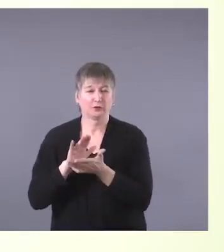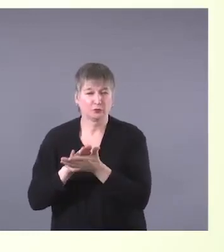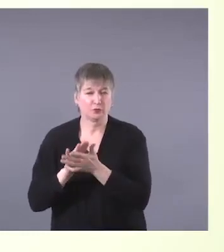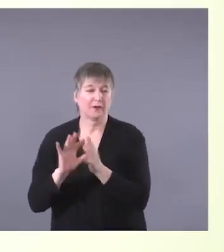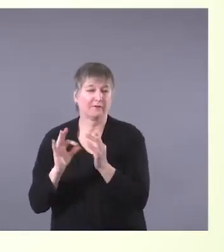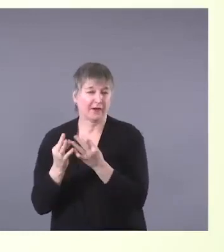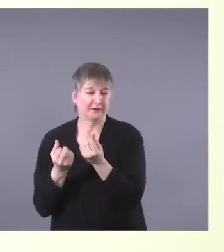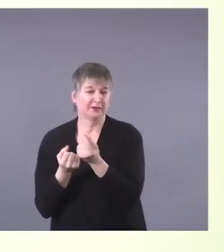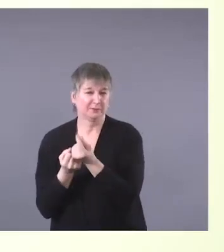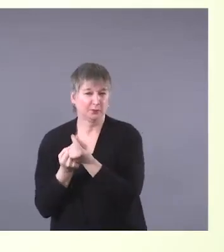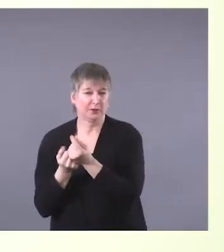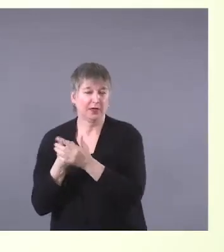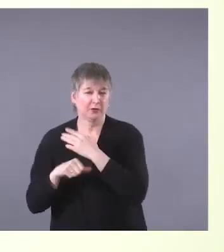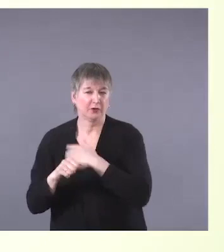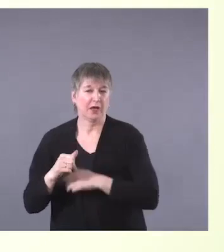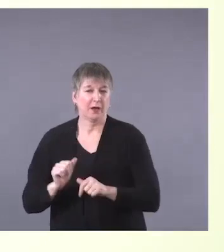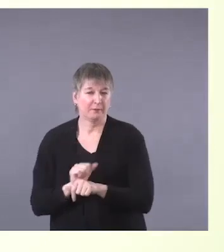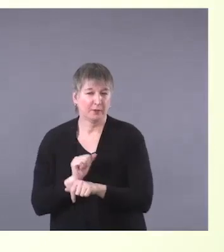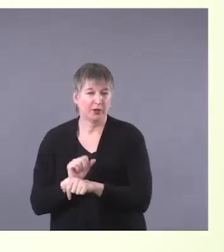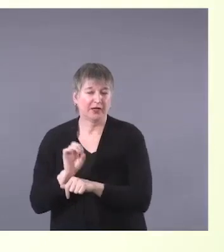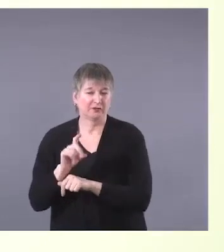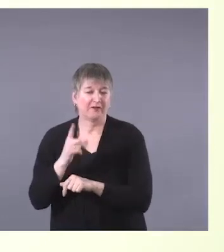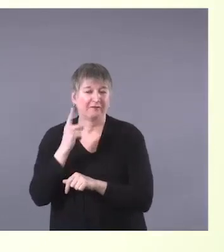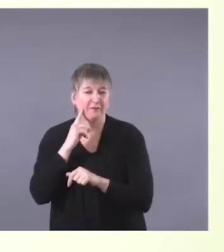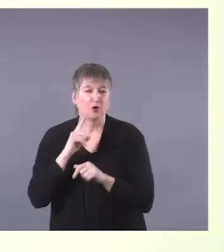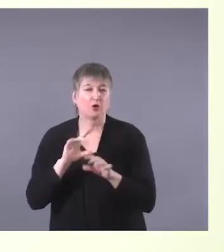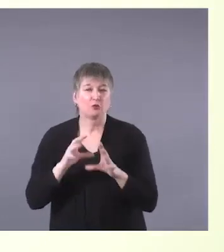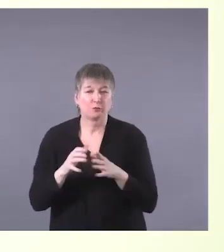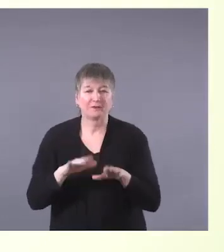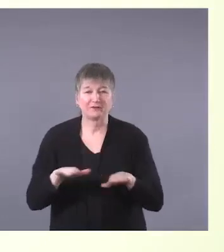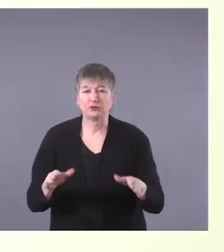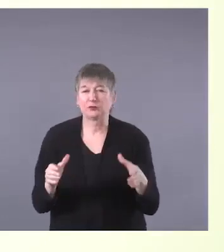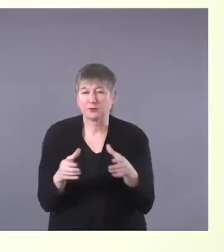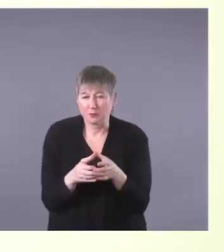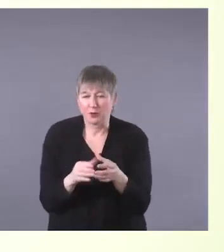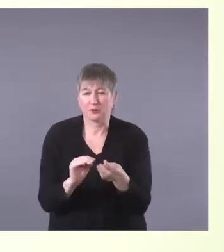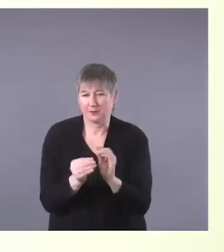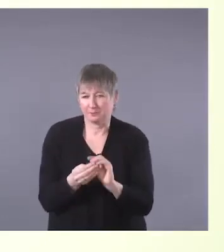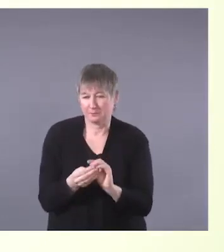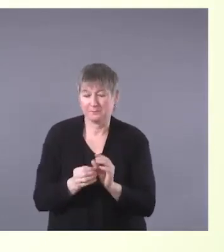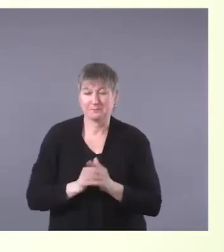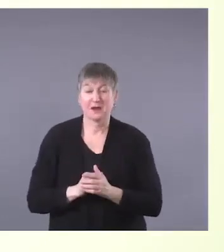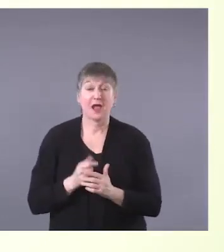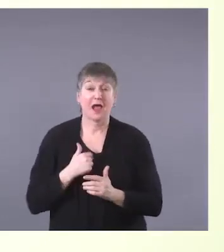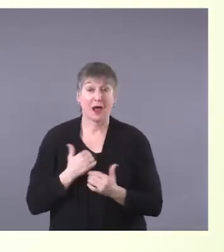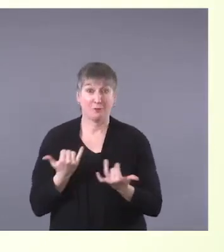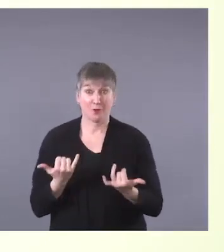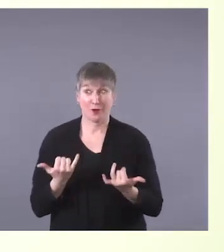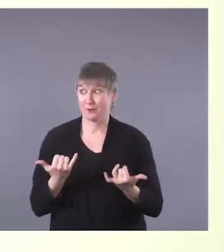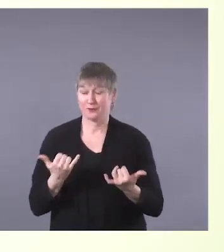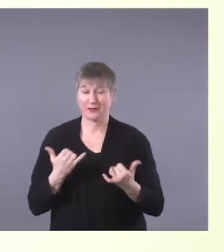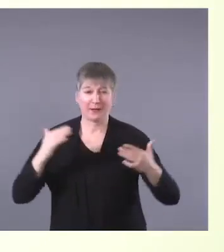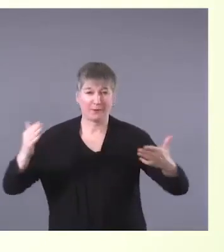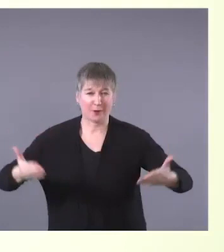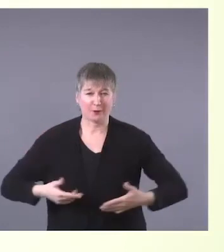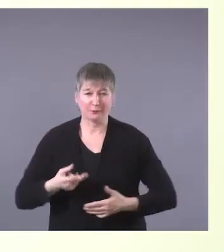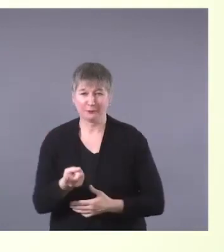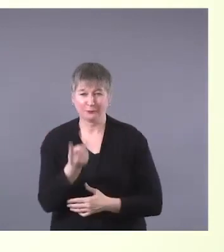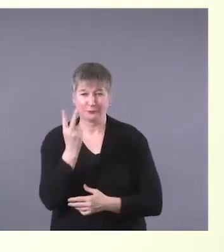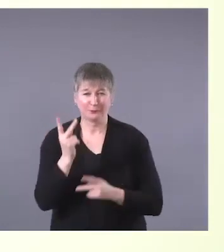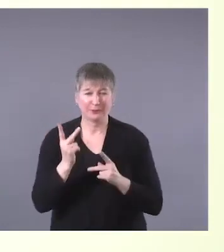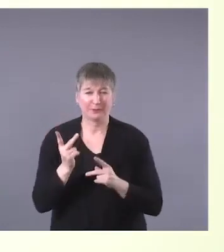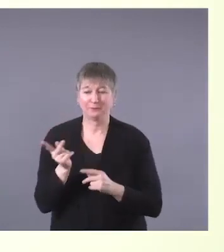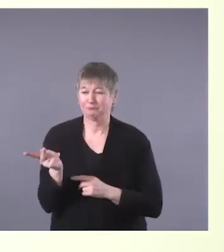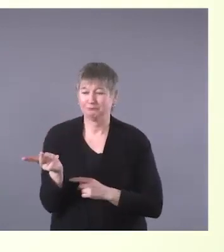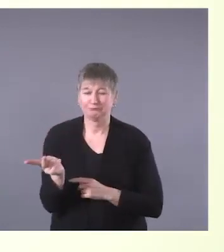Alberta Education and I'm here today to welcome two people who are going to be speaking about working